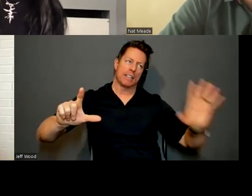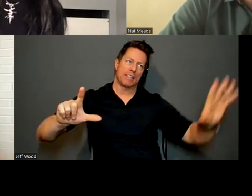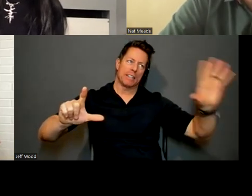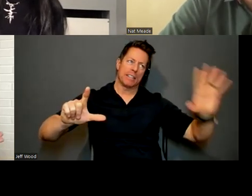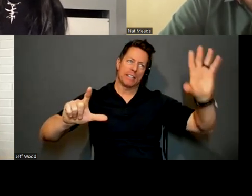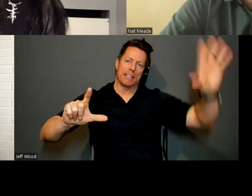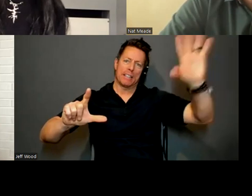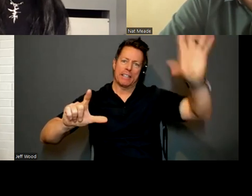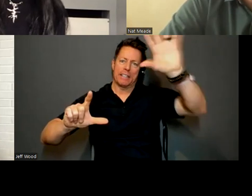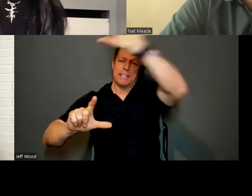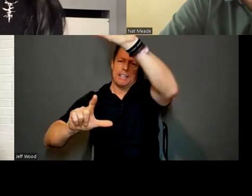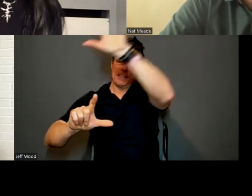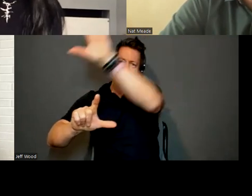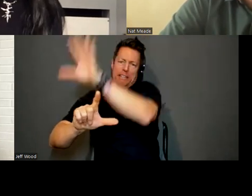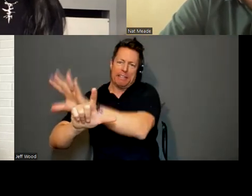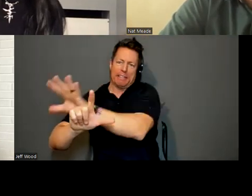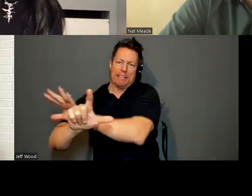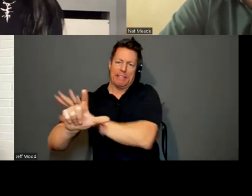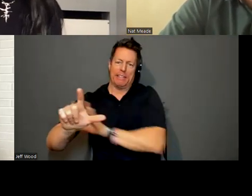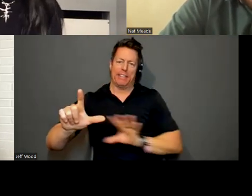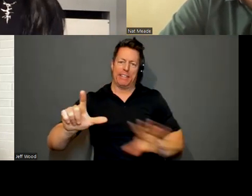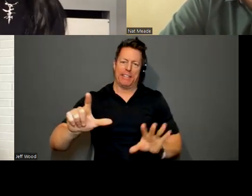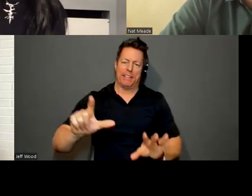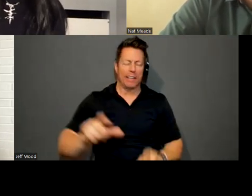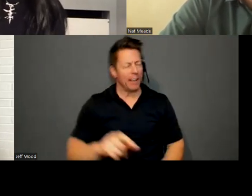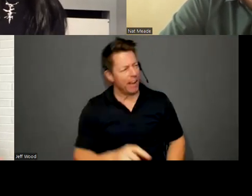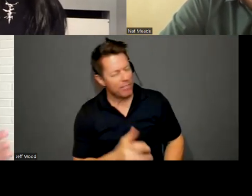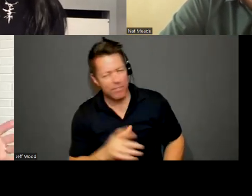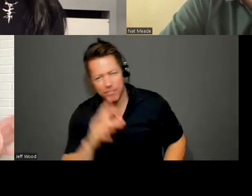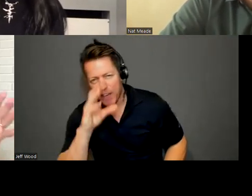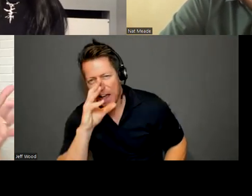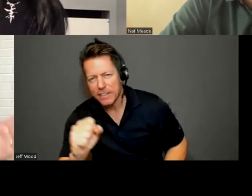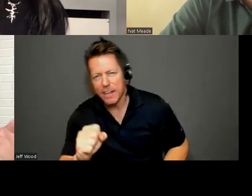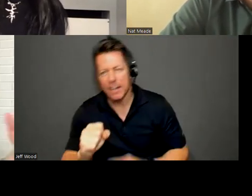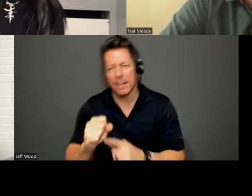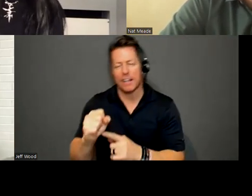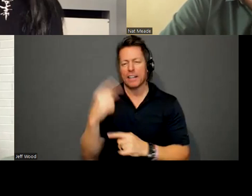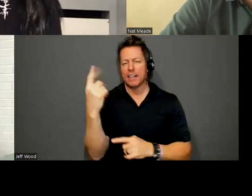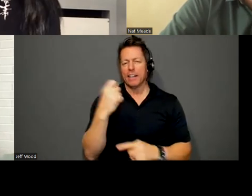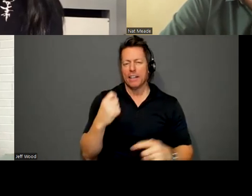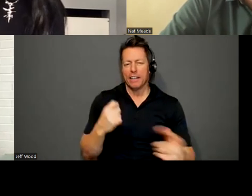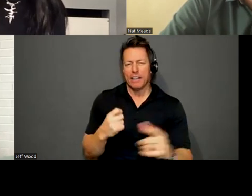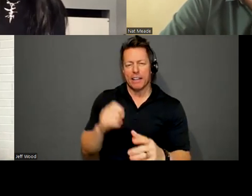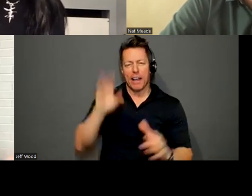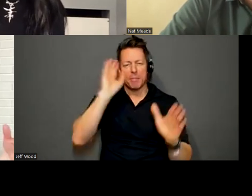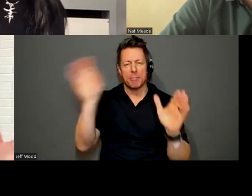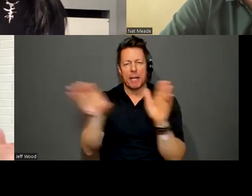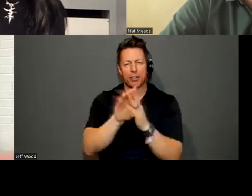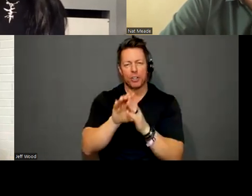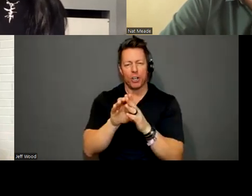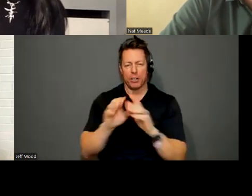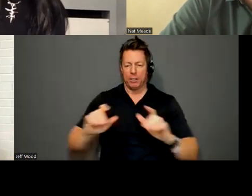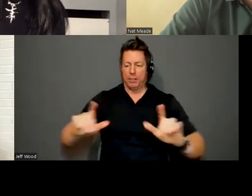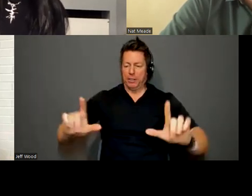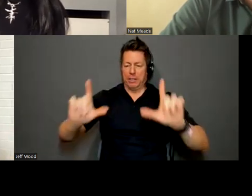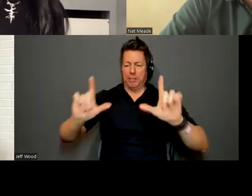I really underappreciated that the picture plane could continue beyond the